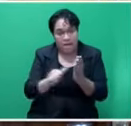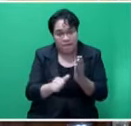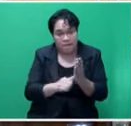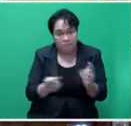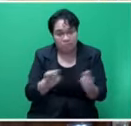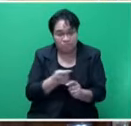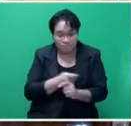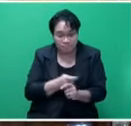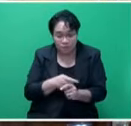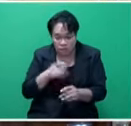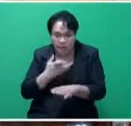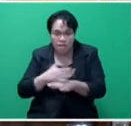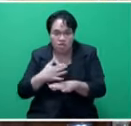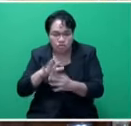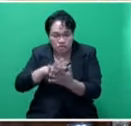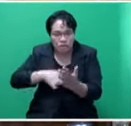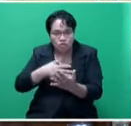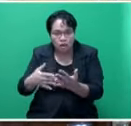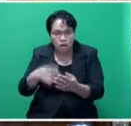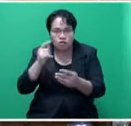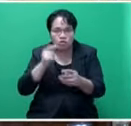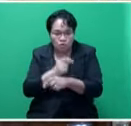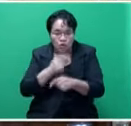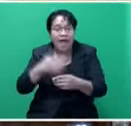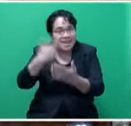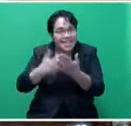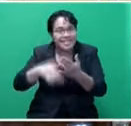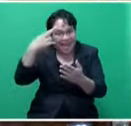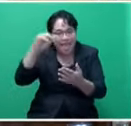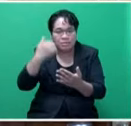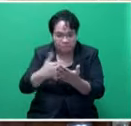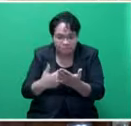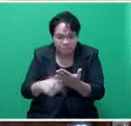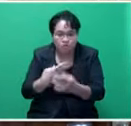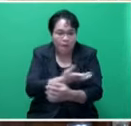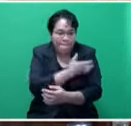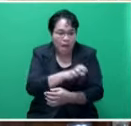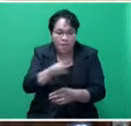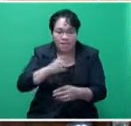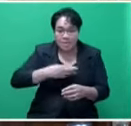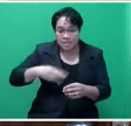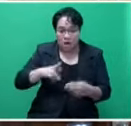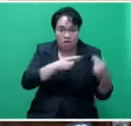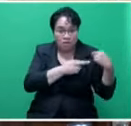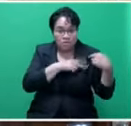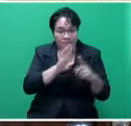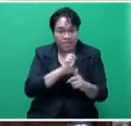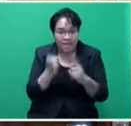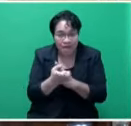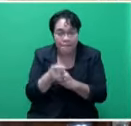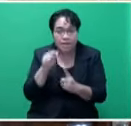by inserting a new Schedule 2, which lists out prohibited substances under the Act and empowers the Minister responsible for environment,